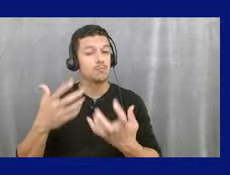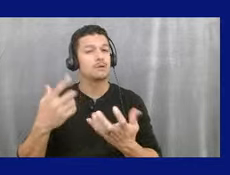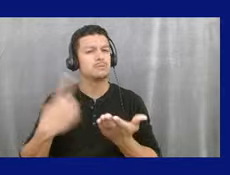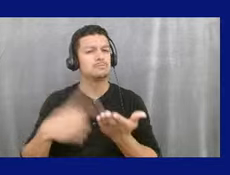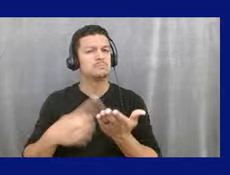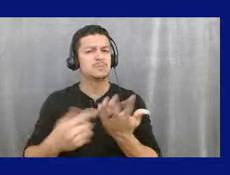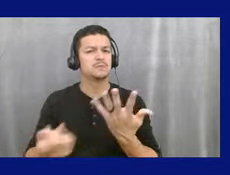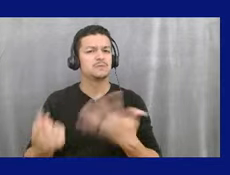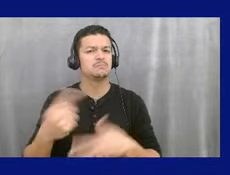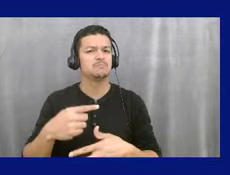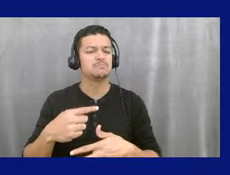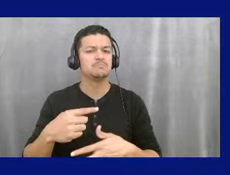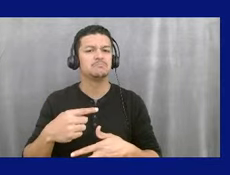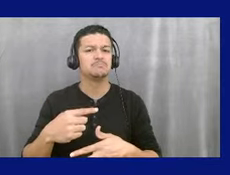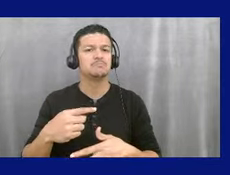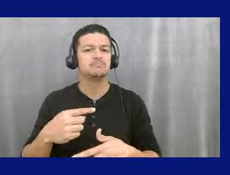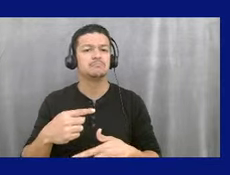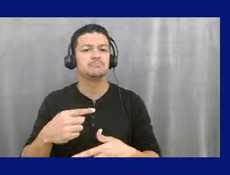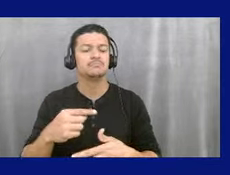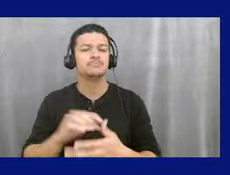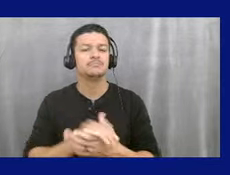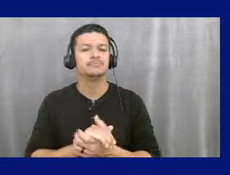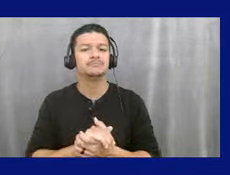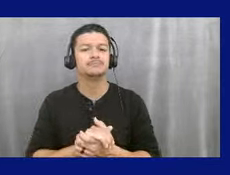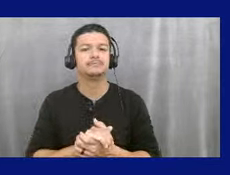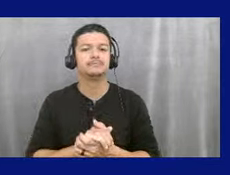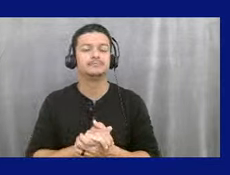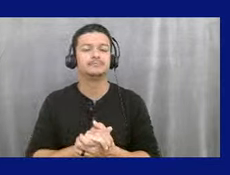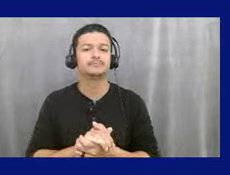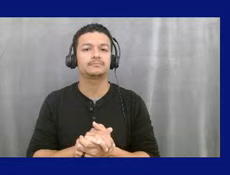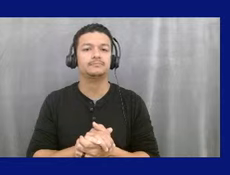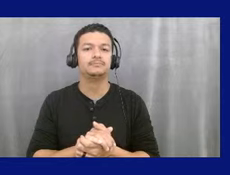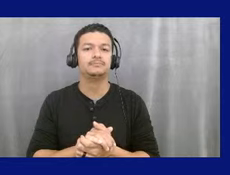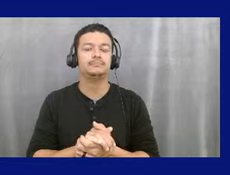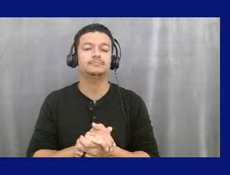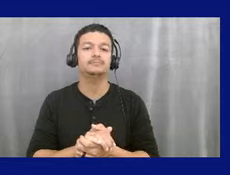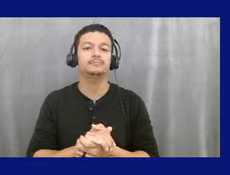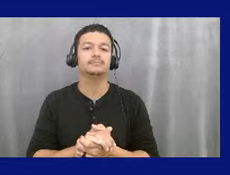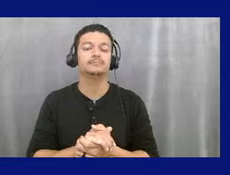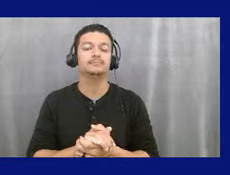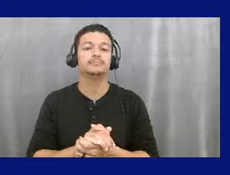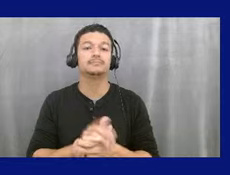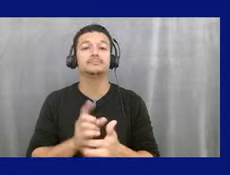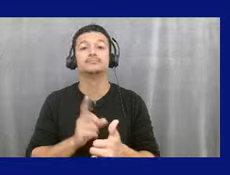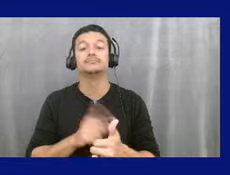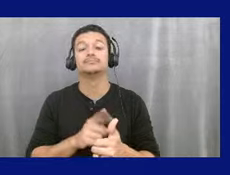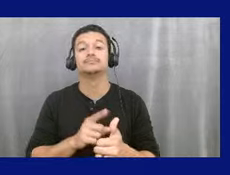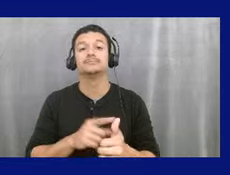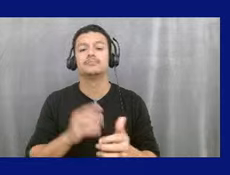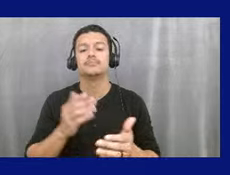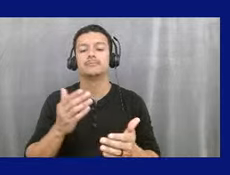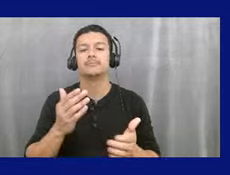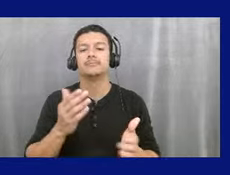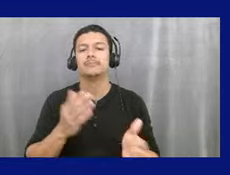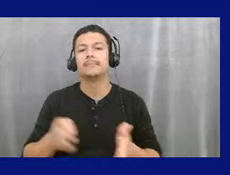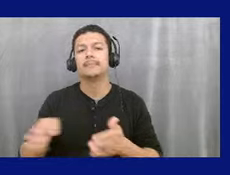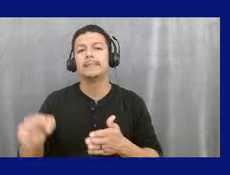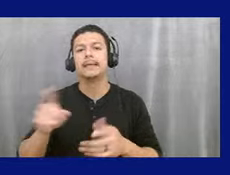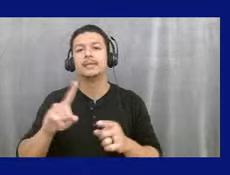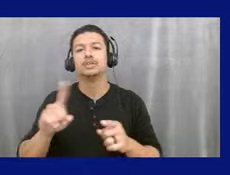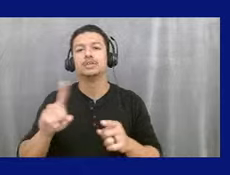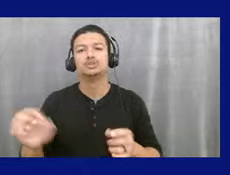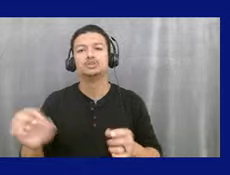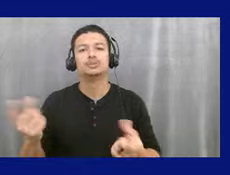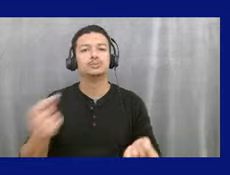for the, um, the, what the planning and zoning will working on the following items,